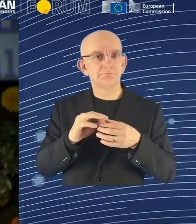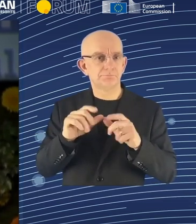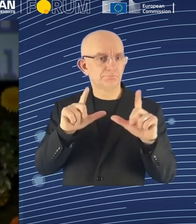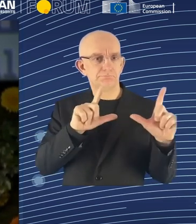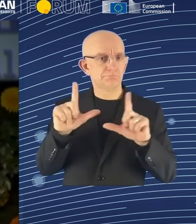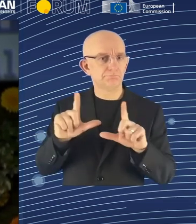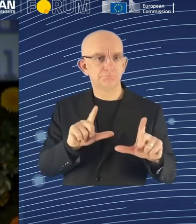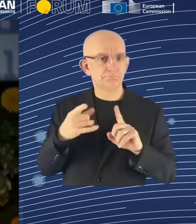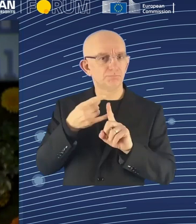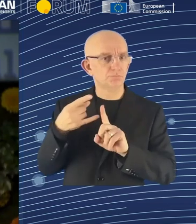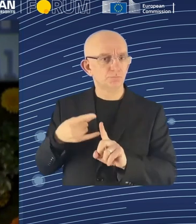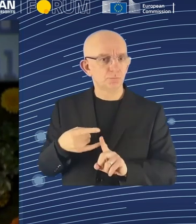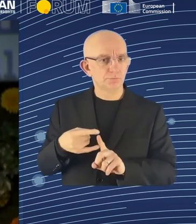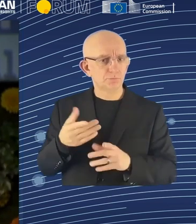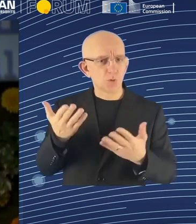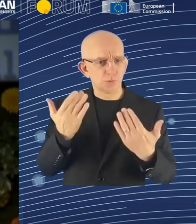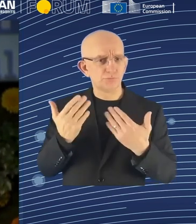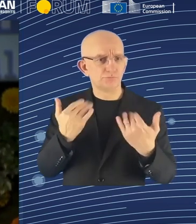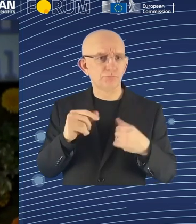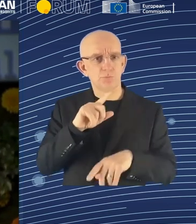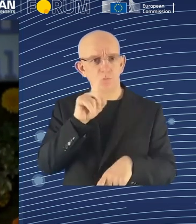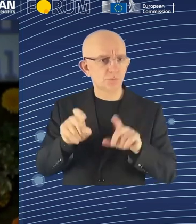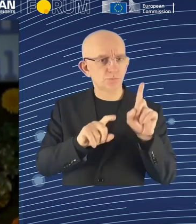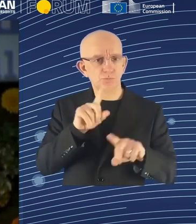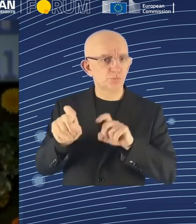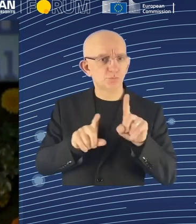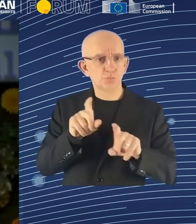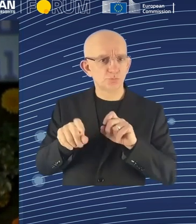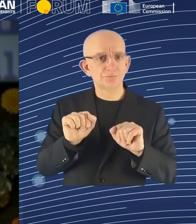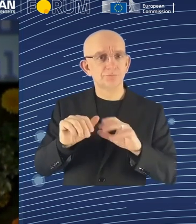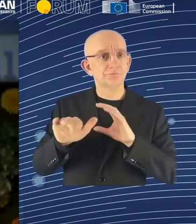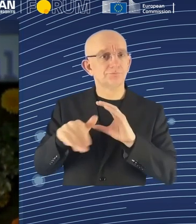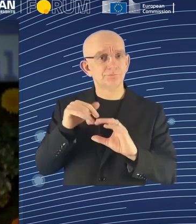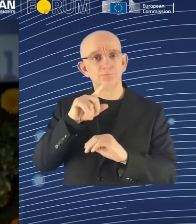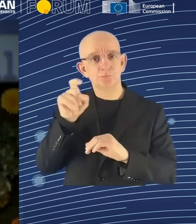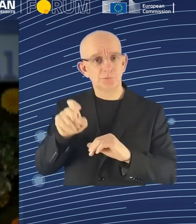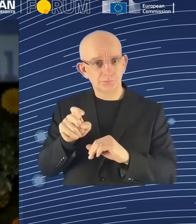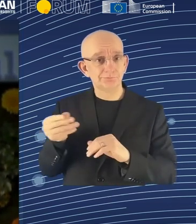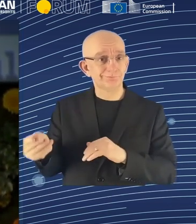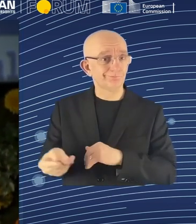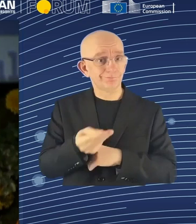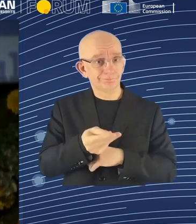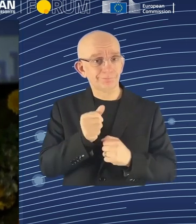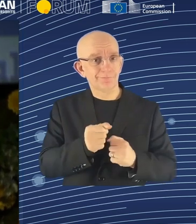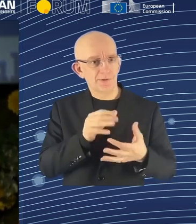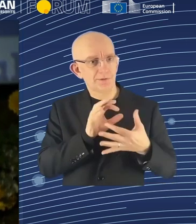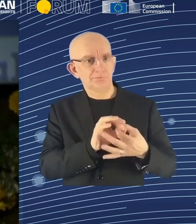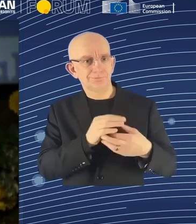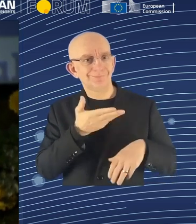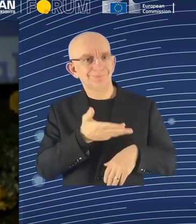them depending on this session. So please choose the correct name of the session. And this is Digitalization and the Future